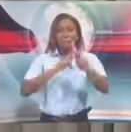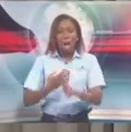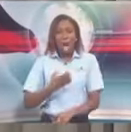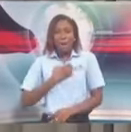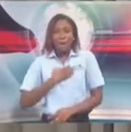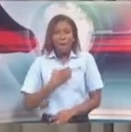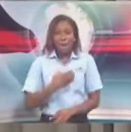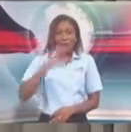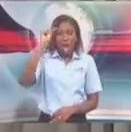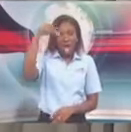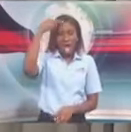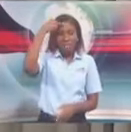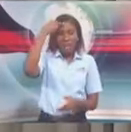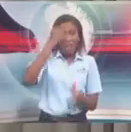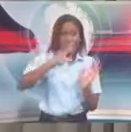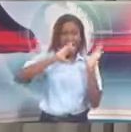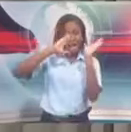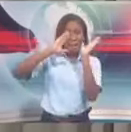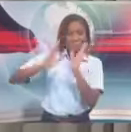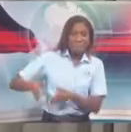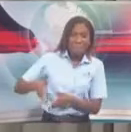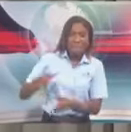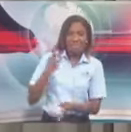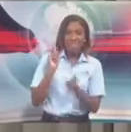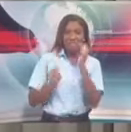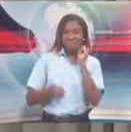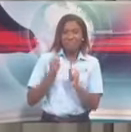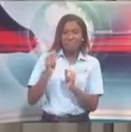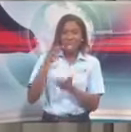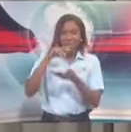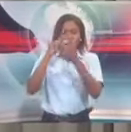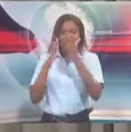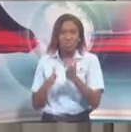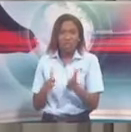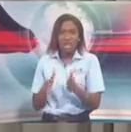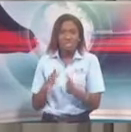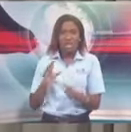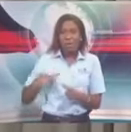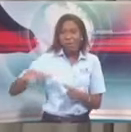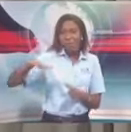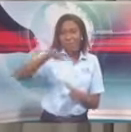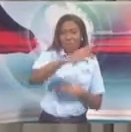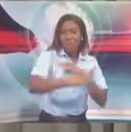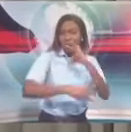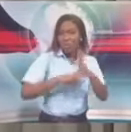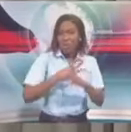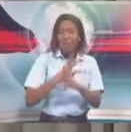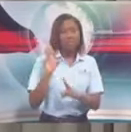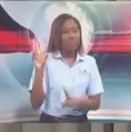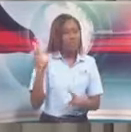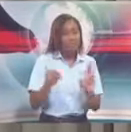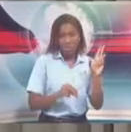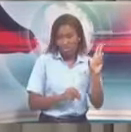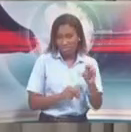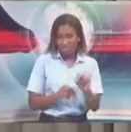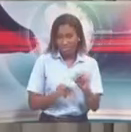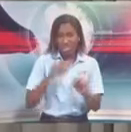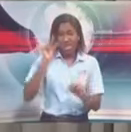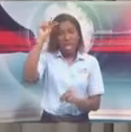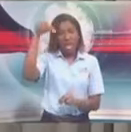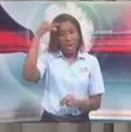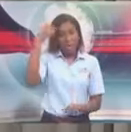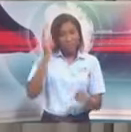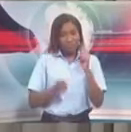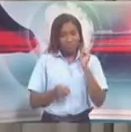has not abandoned any national, including our students, wherever you are in the world. What we've done is carefully managed, after